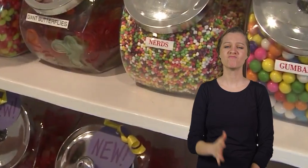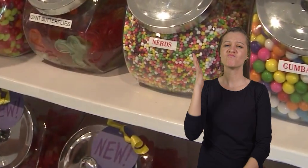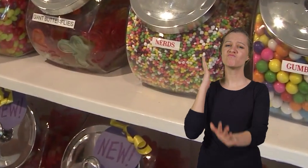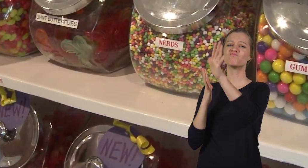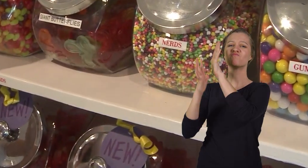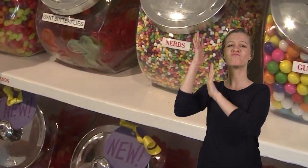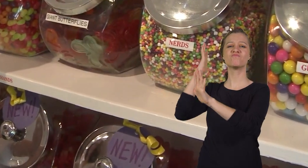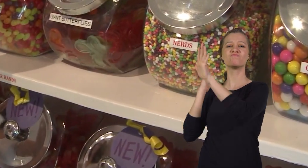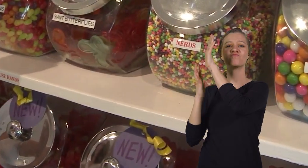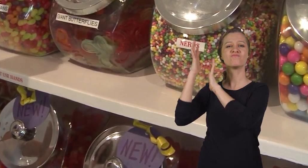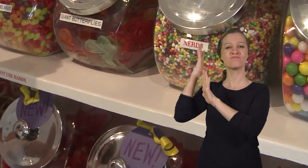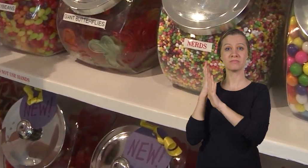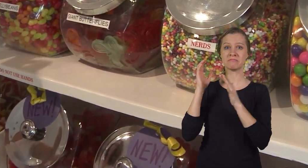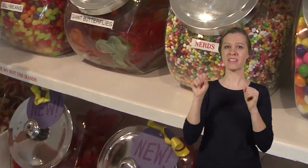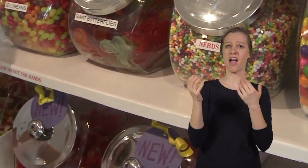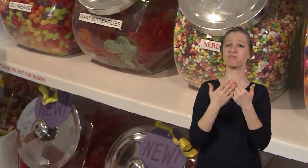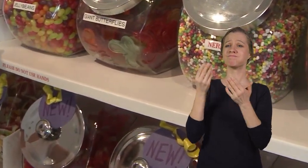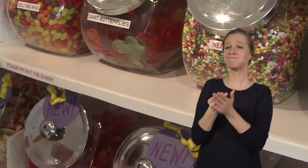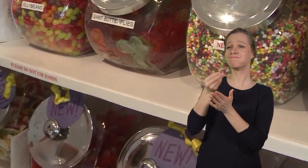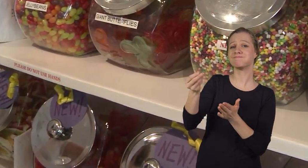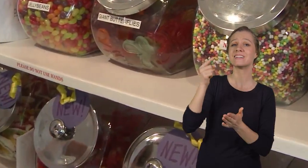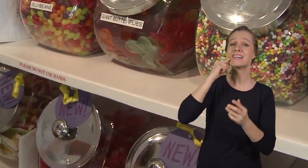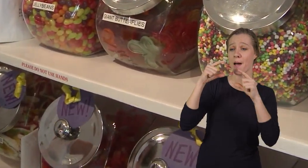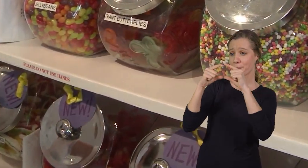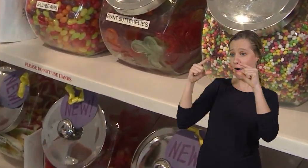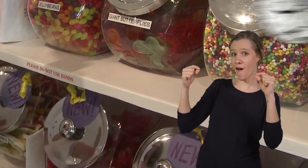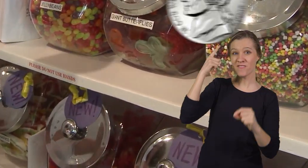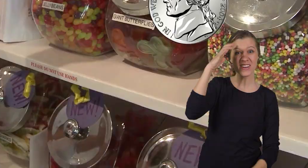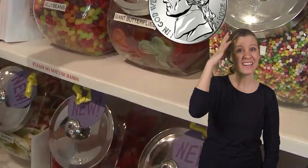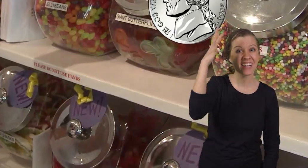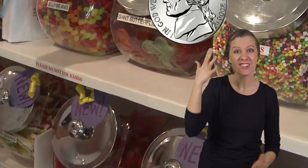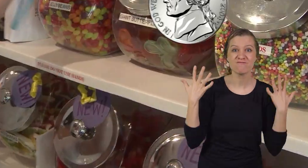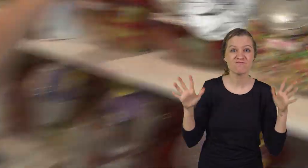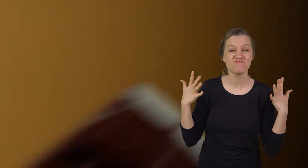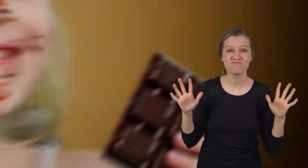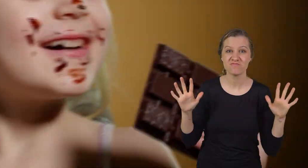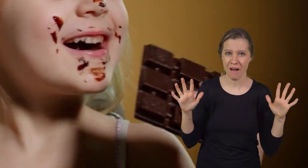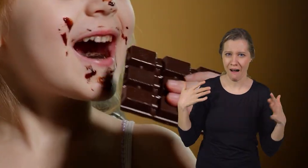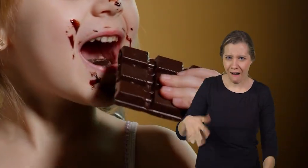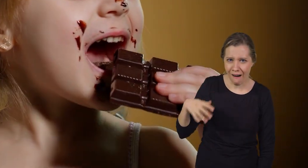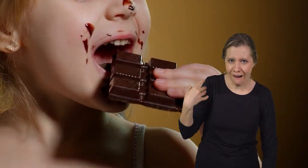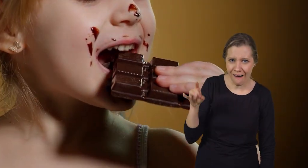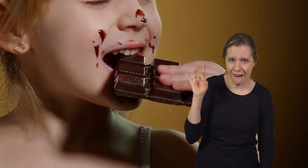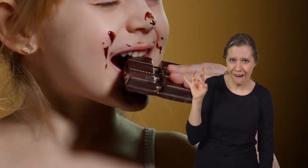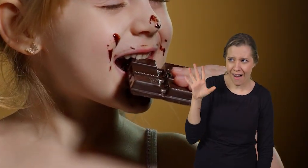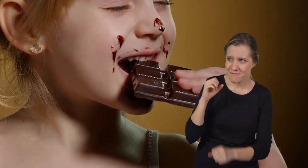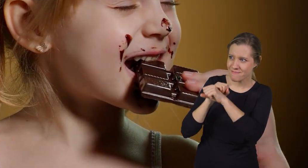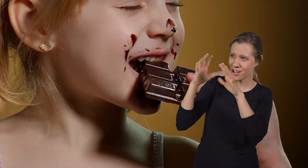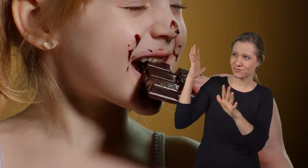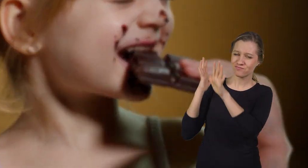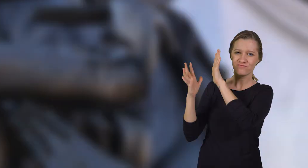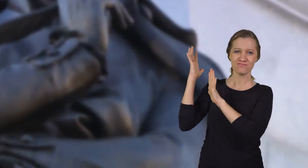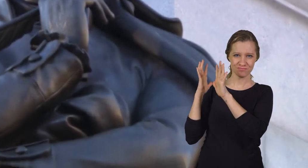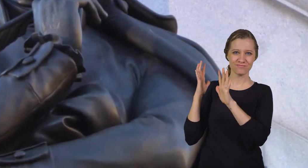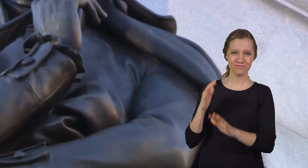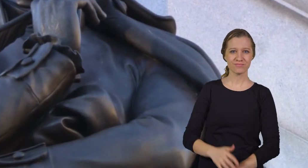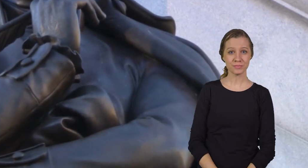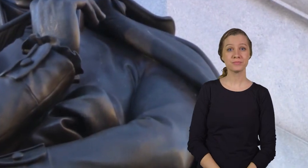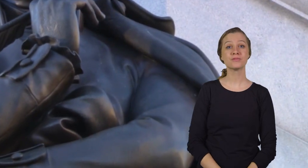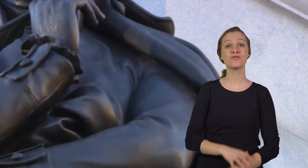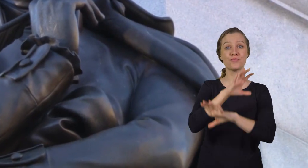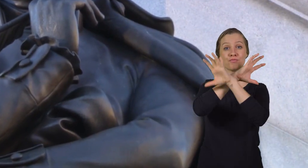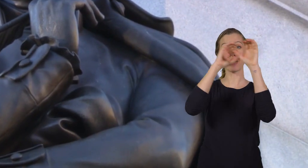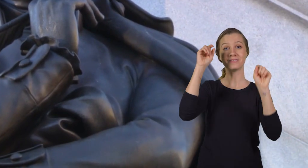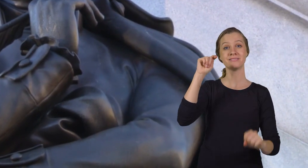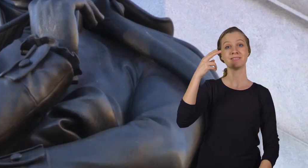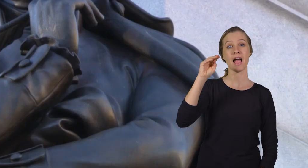A long time ago, you used to be able to buy a candy bar for a nickel. Can you even imagine? President